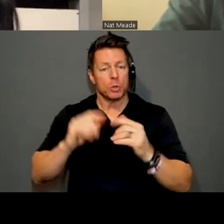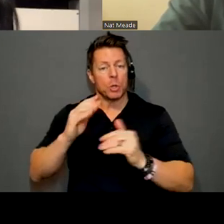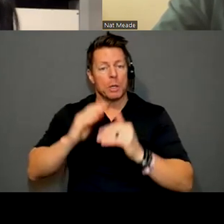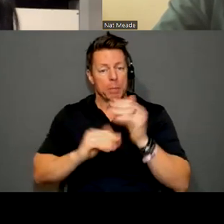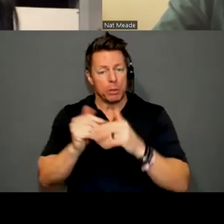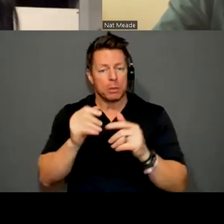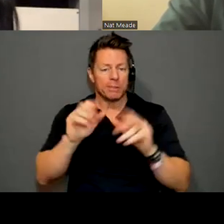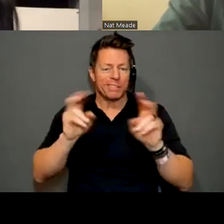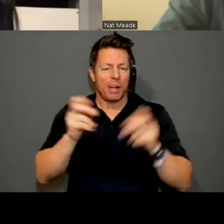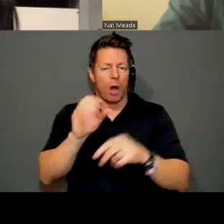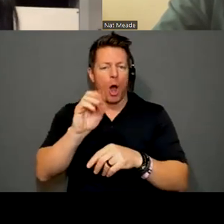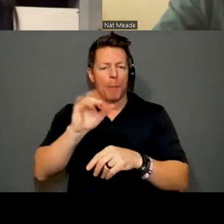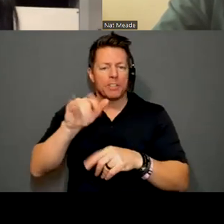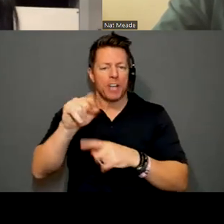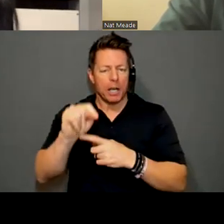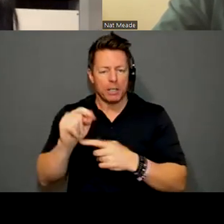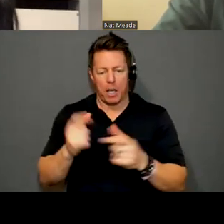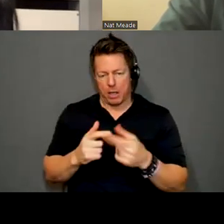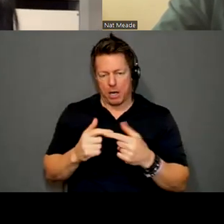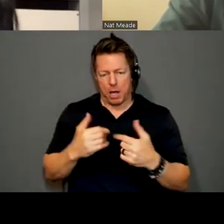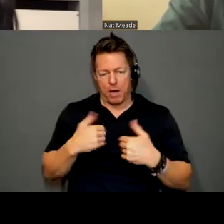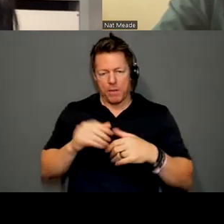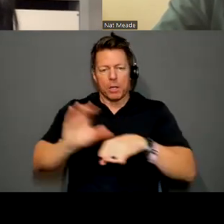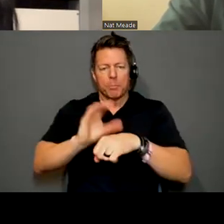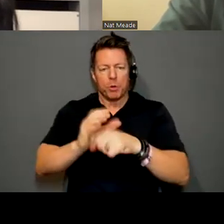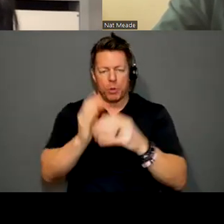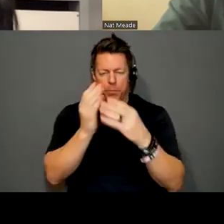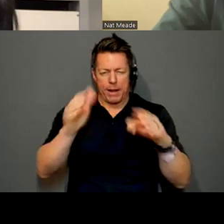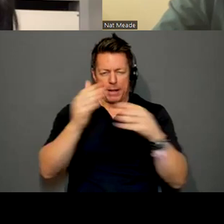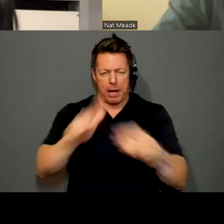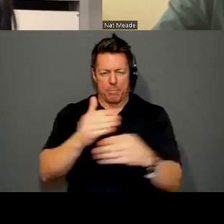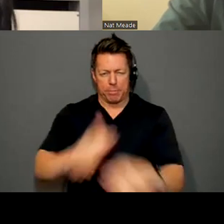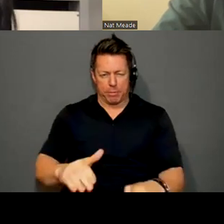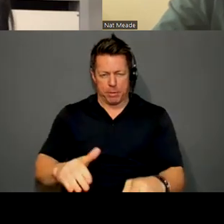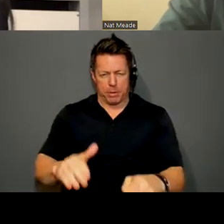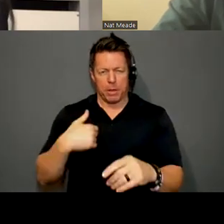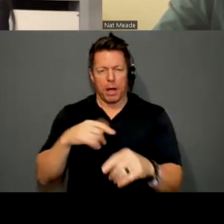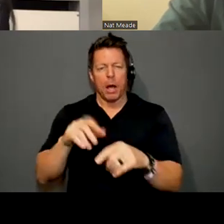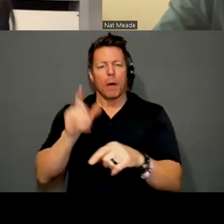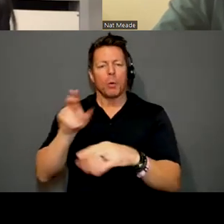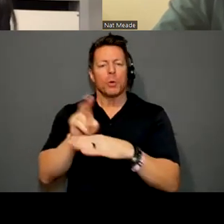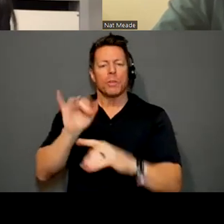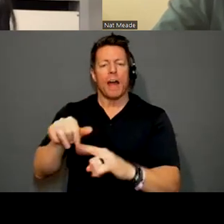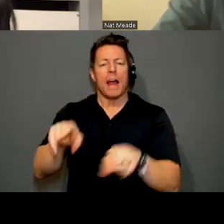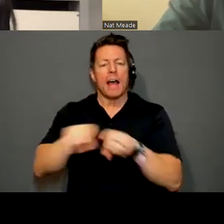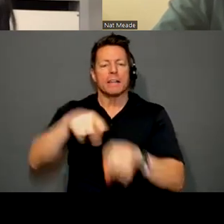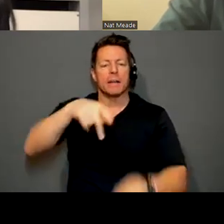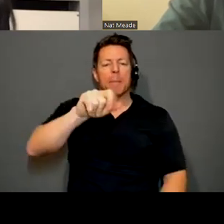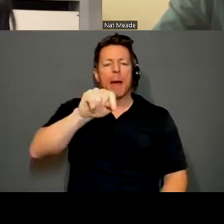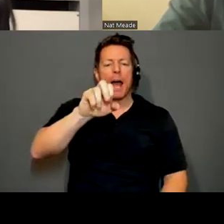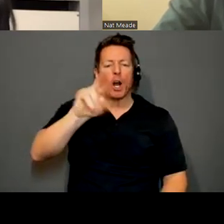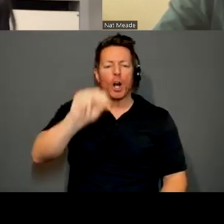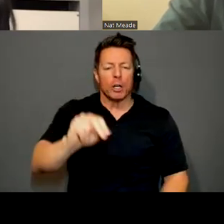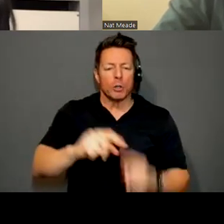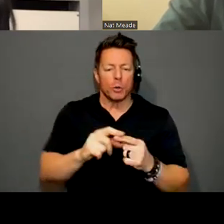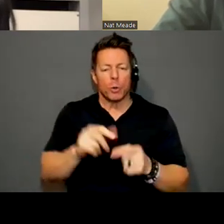and then I have the computer break it apart into pieces that I then use as patterns to cut metal and